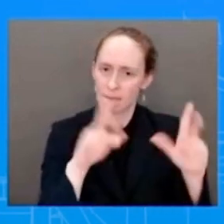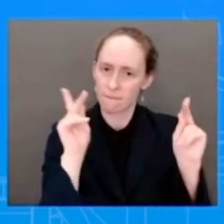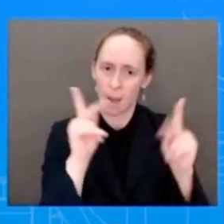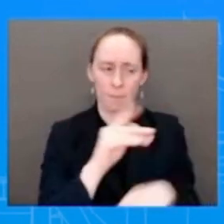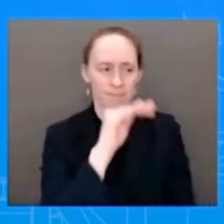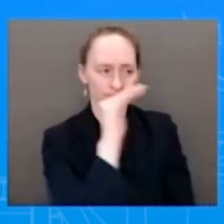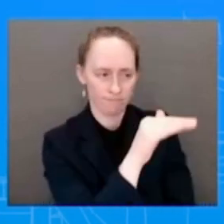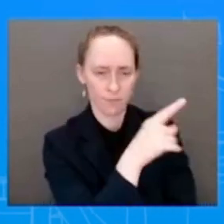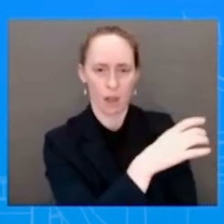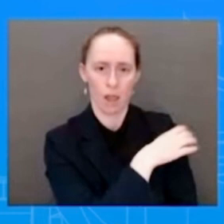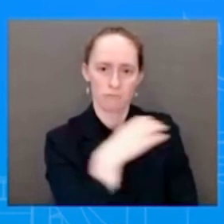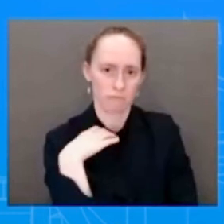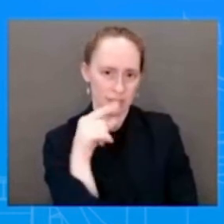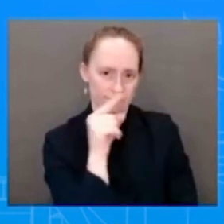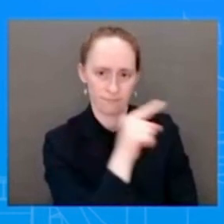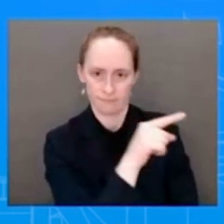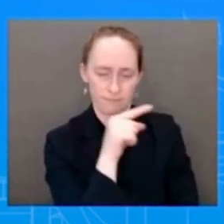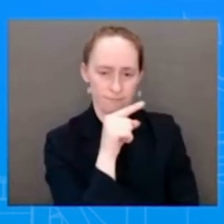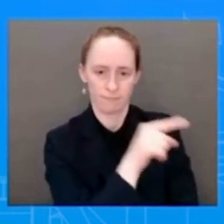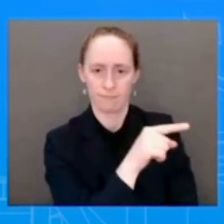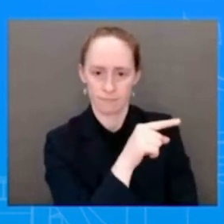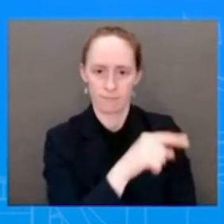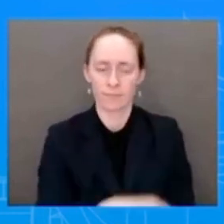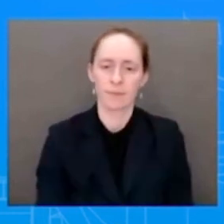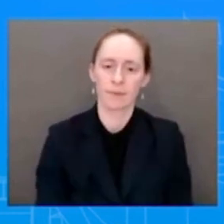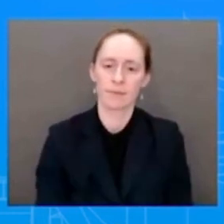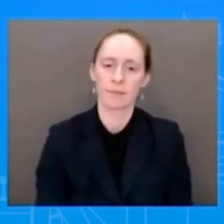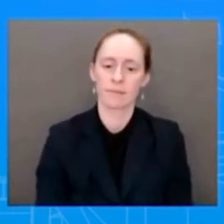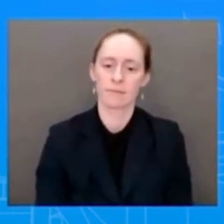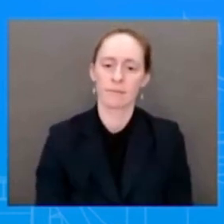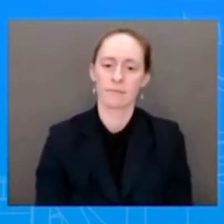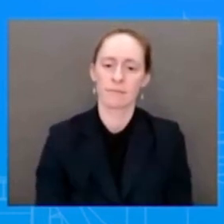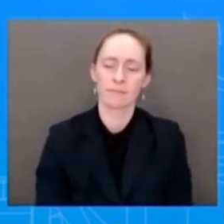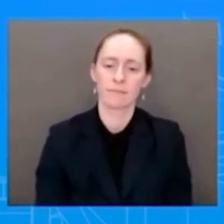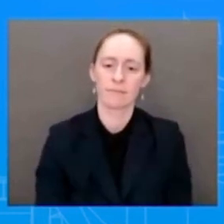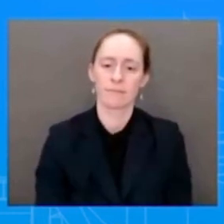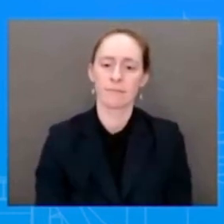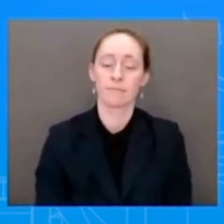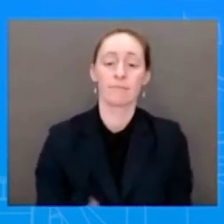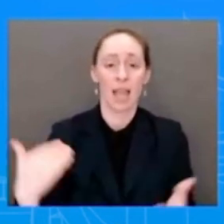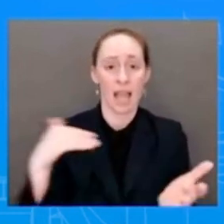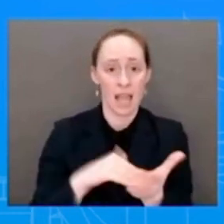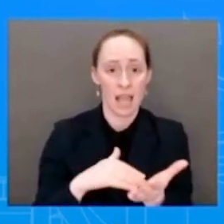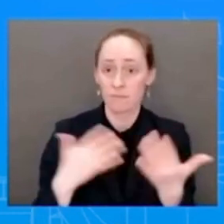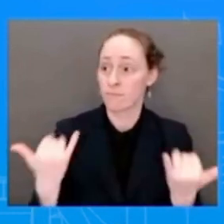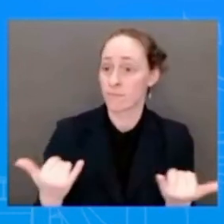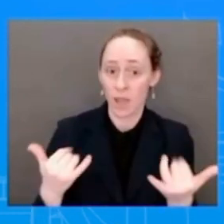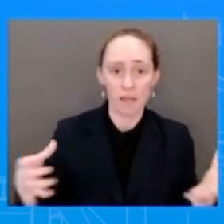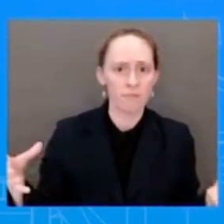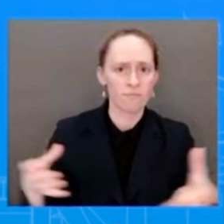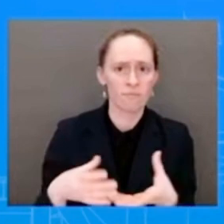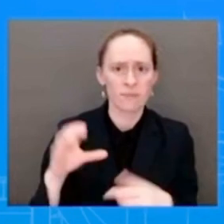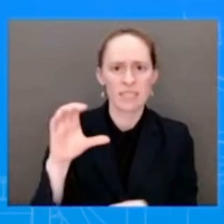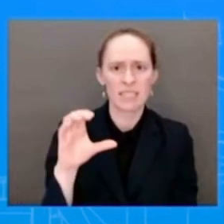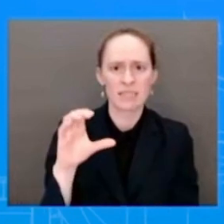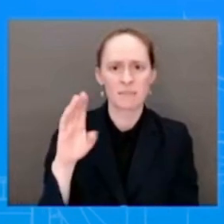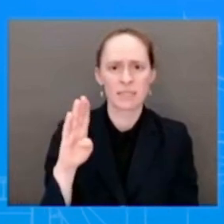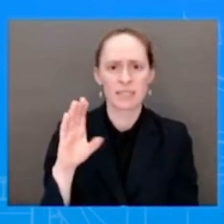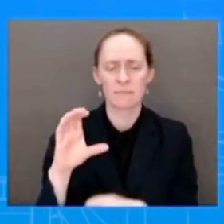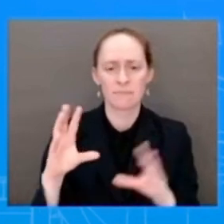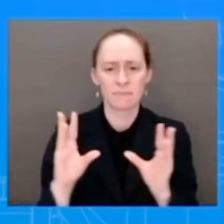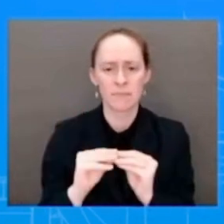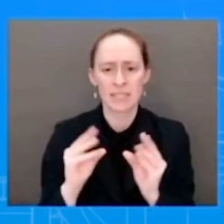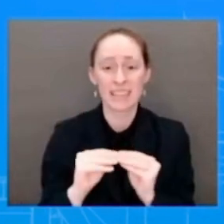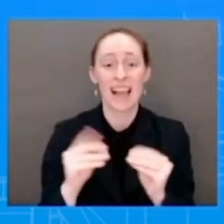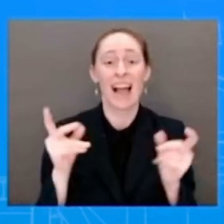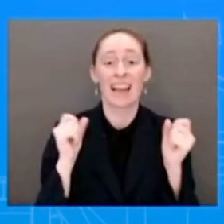Now, he's meeting with Congressional and Black Caucus to see what can we do, how do we move forward? Sometimes, and this is a reality, we know